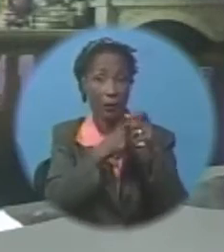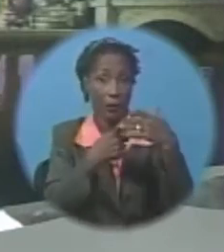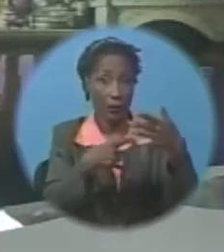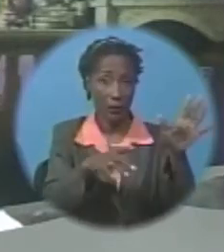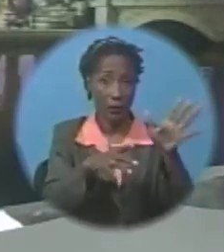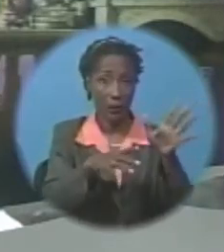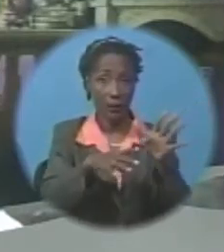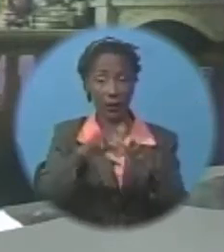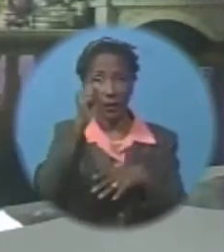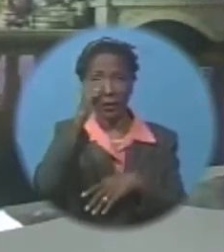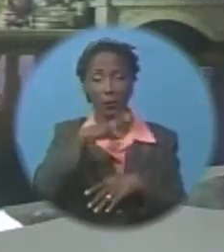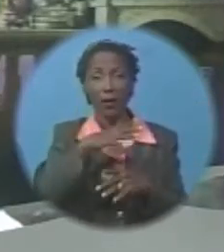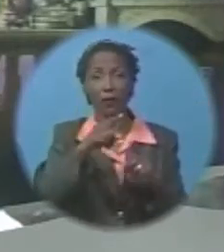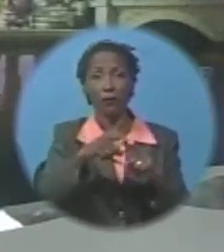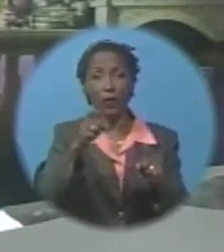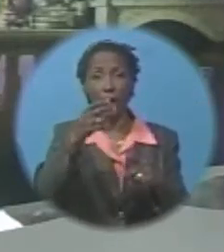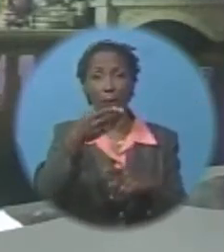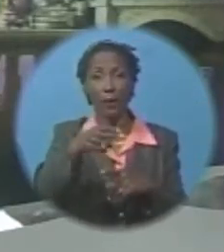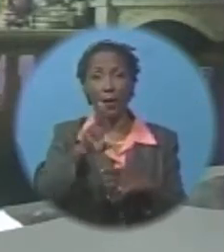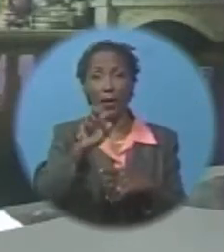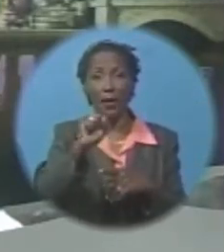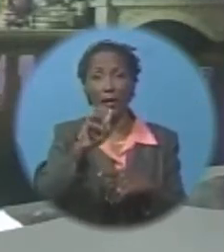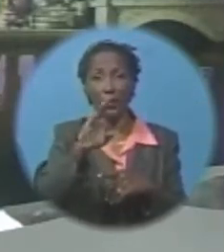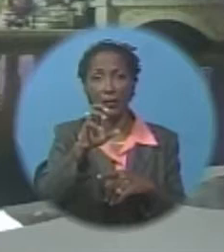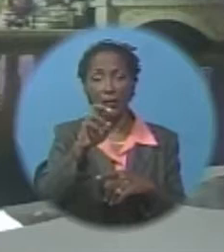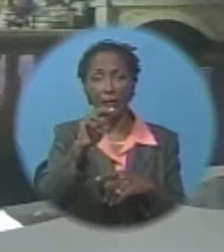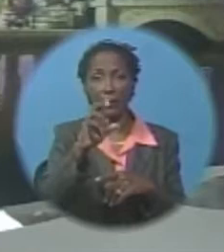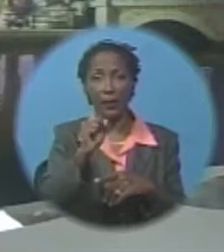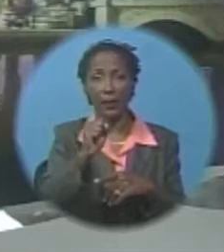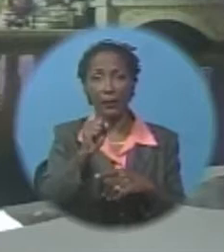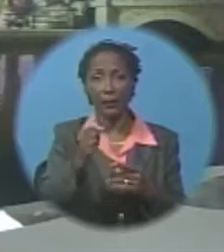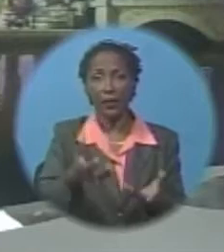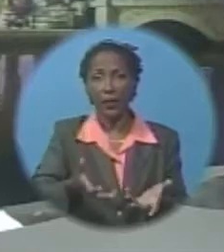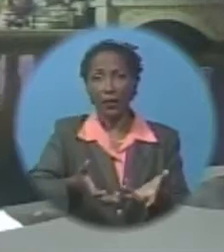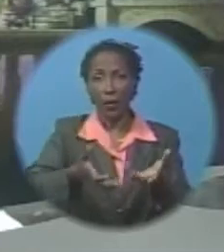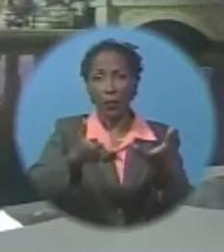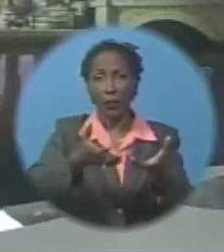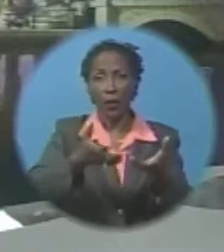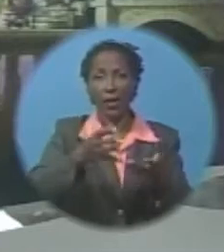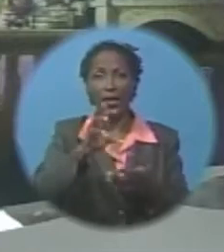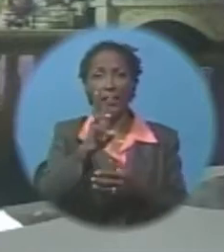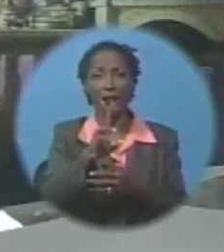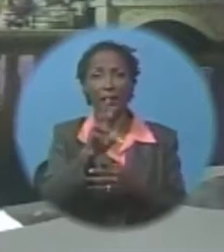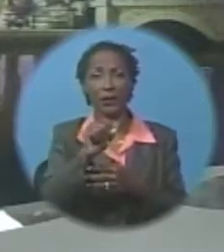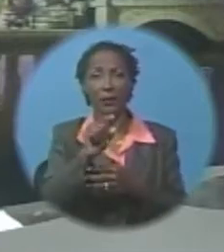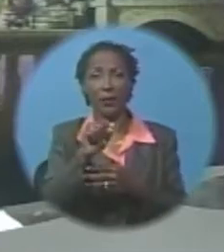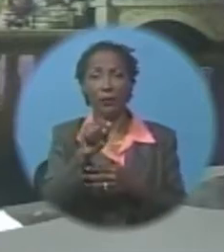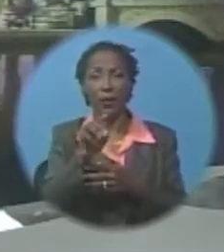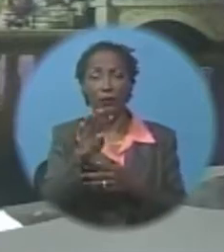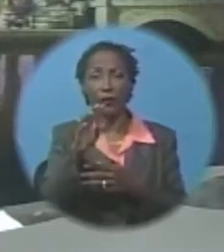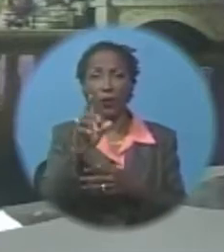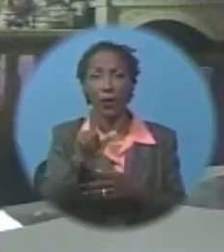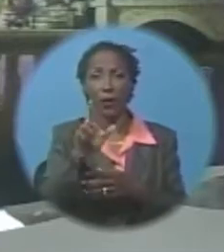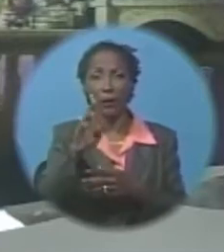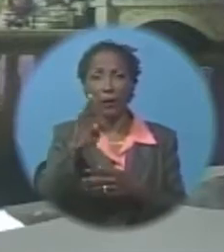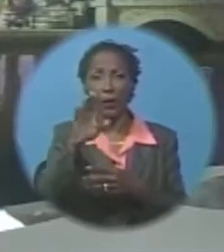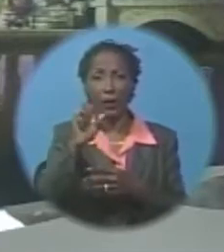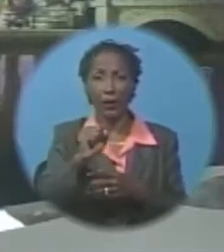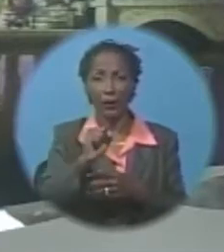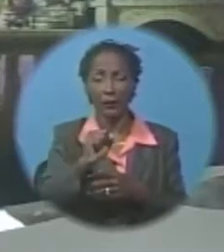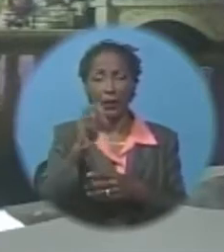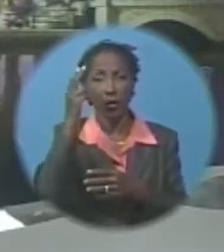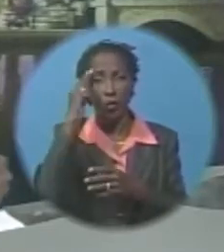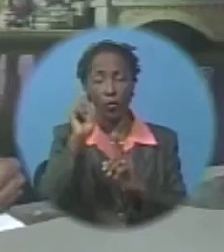however, was apprehended. The drugs weighed a total of 620.4 pounds. Holder appeared in court yesterday.